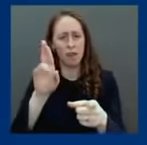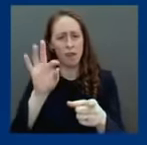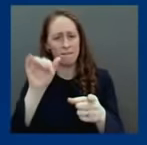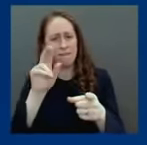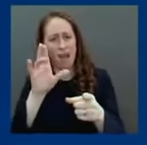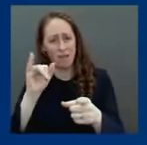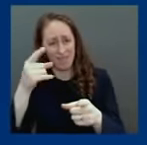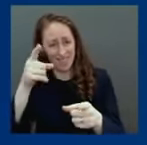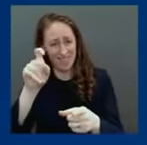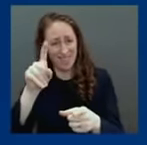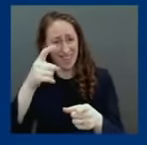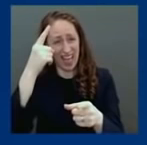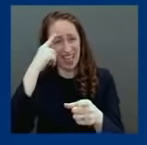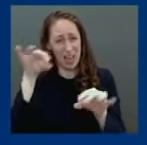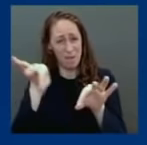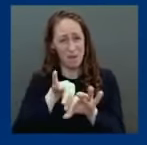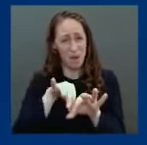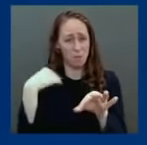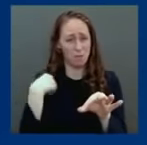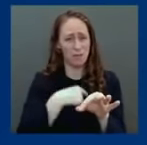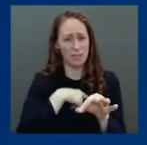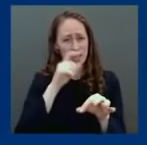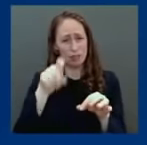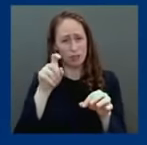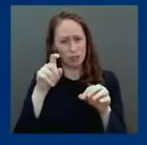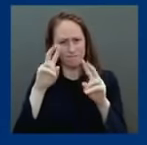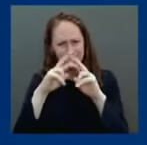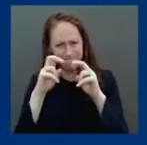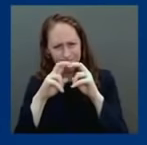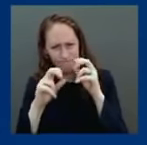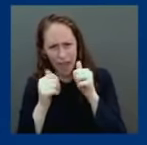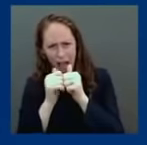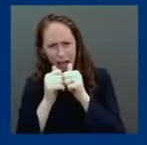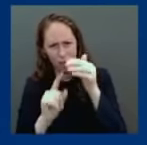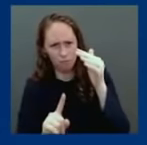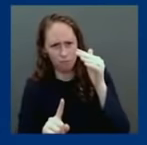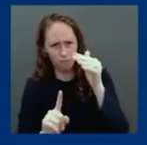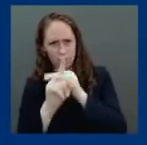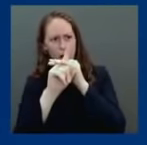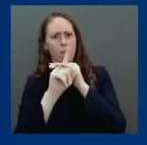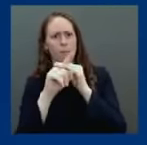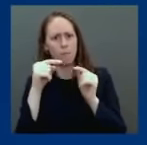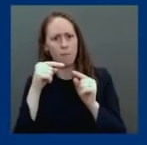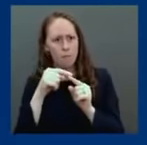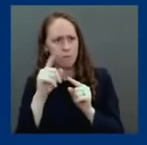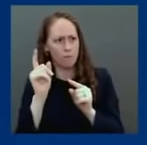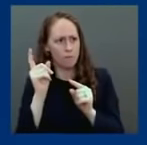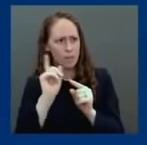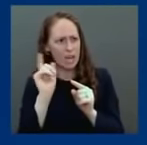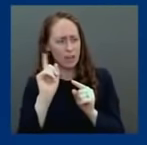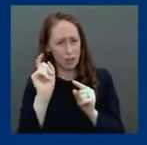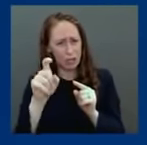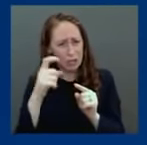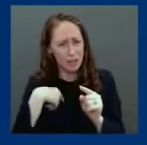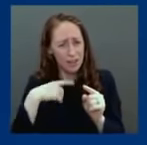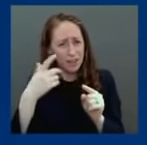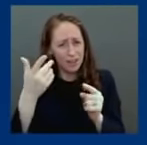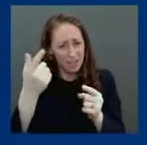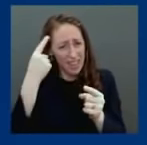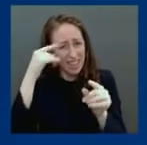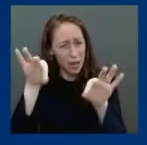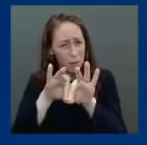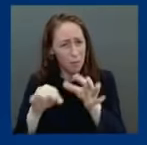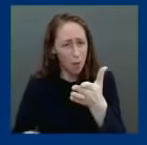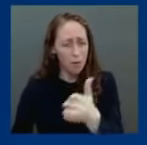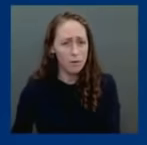Well, Sheryl, thanks for the question. I'd start with, you we share the senators' focus. A lot of the bill is about